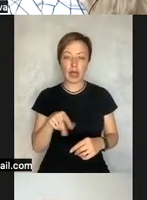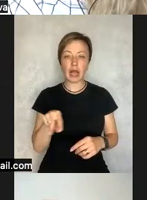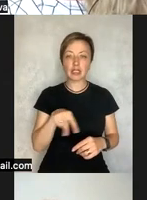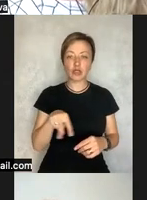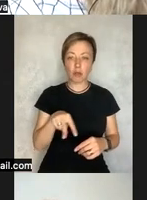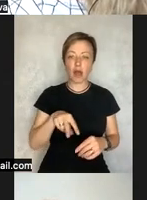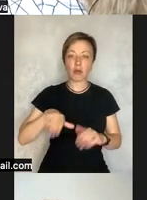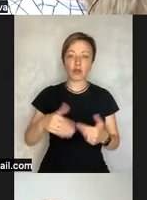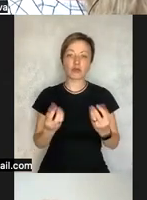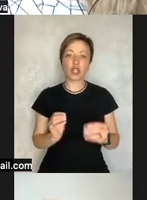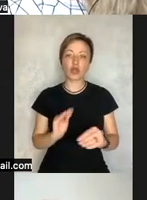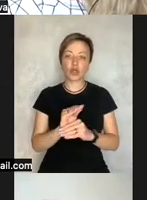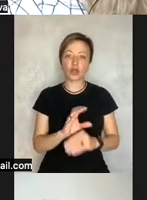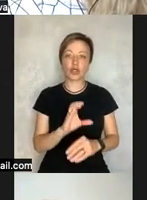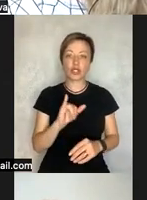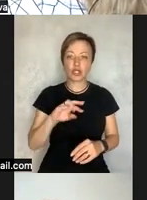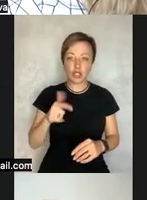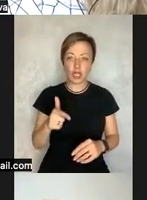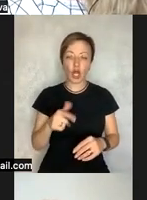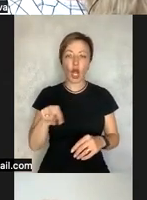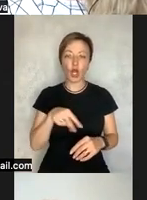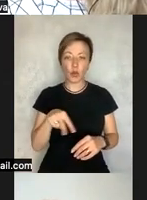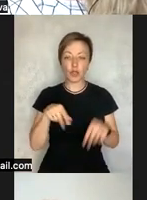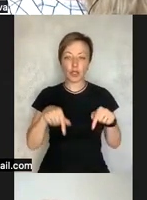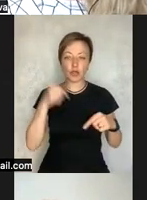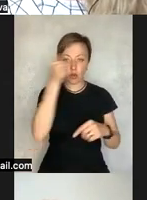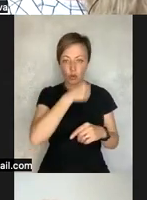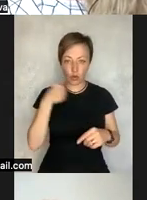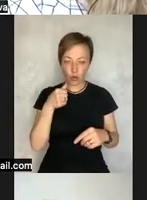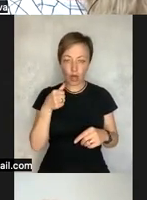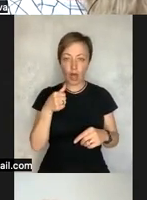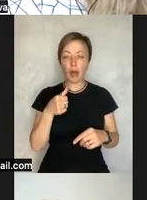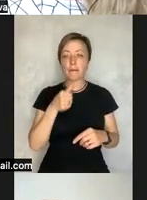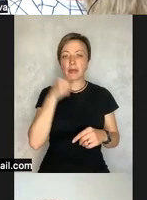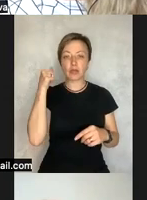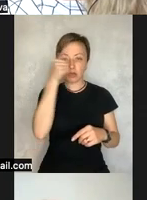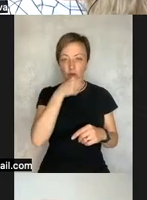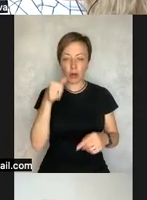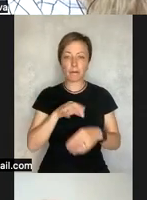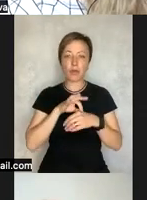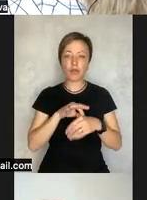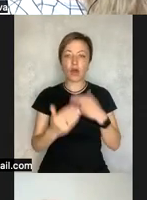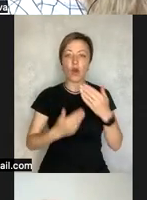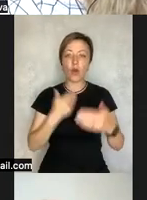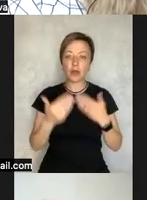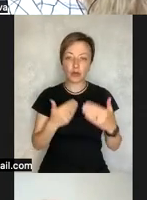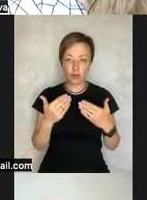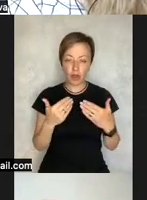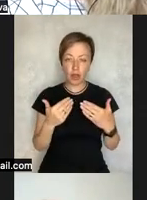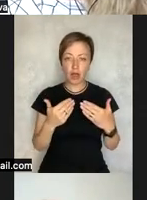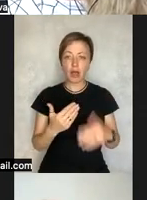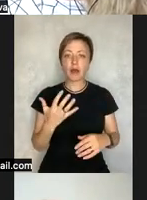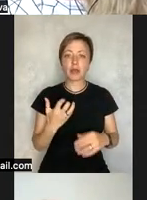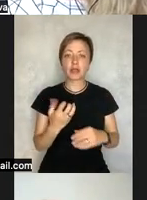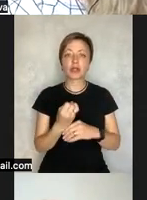share the screen of my presentation i would like to say that in december and november and then additionally in january and in february this